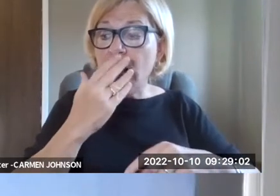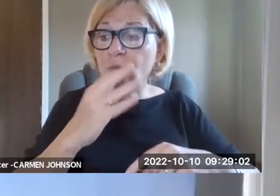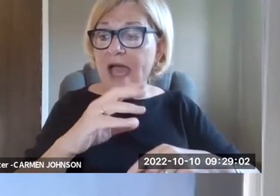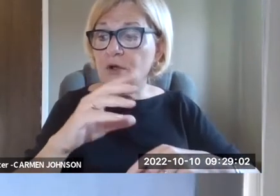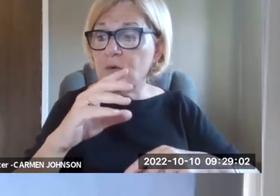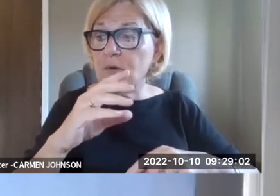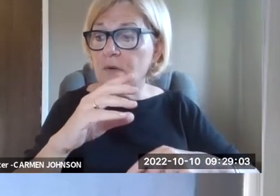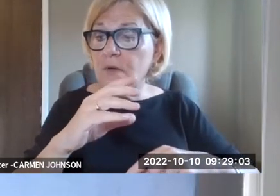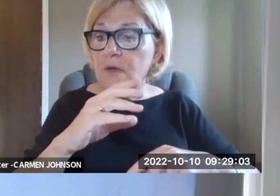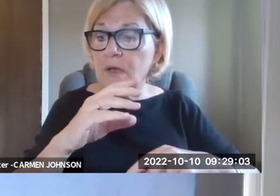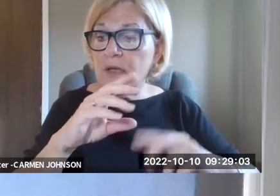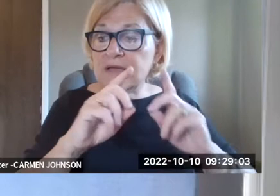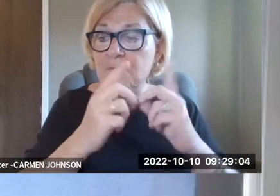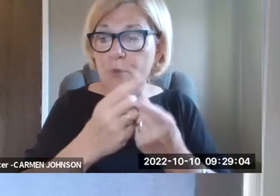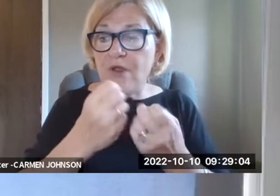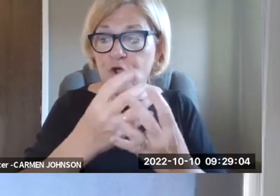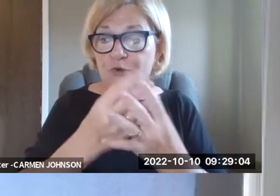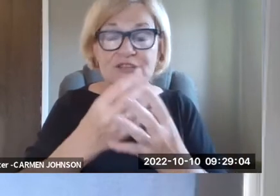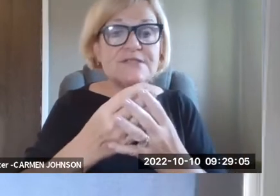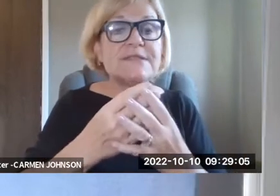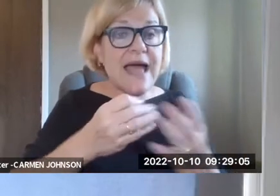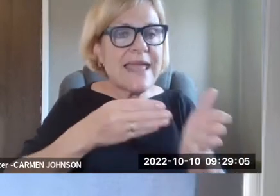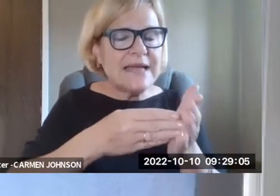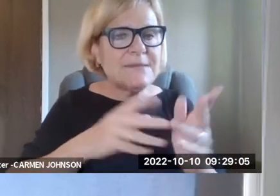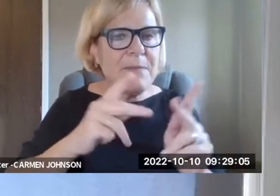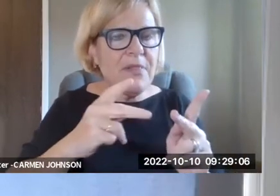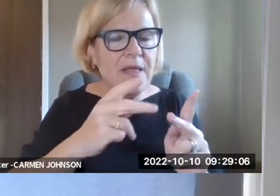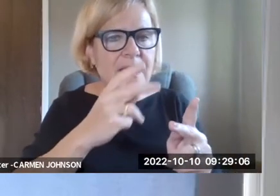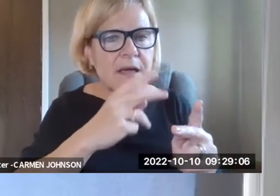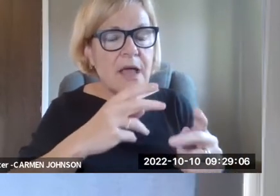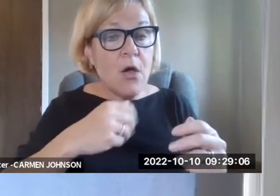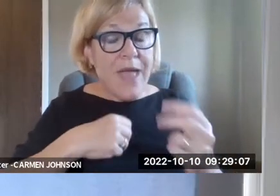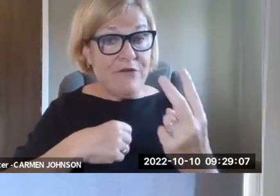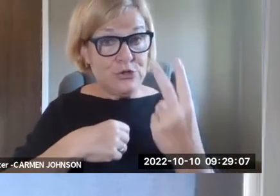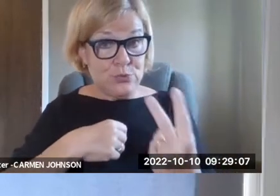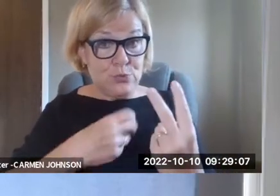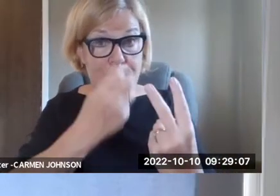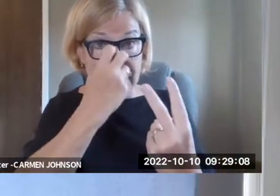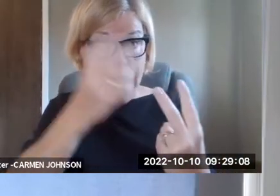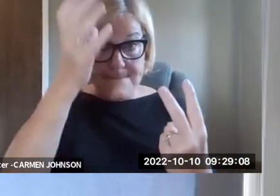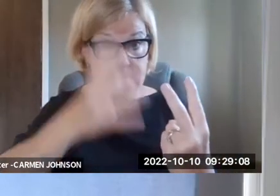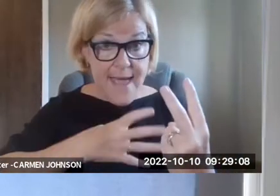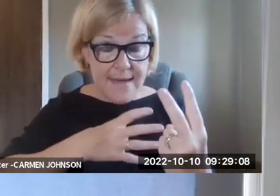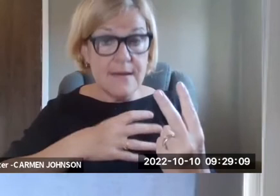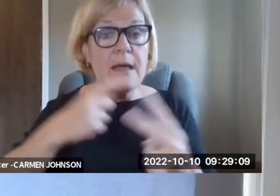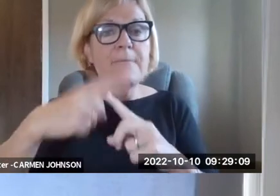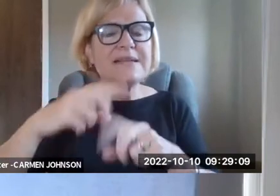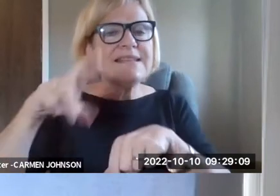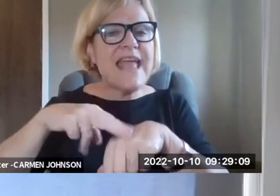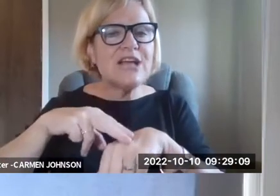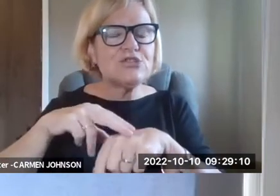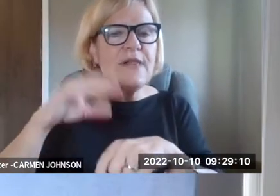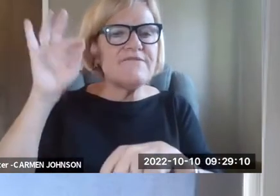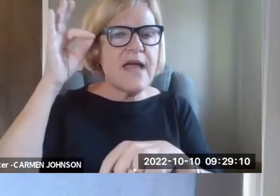one is, uh, called MACUS versus Colorado department of corrections addressing concerns of blind and low vision incarcerated people.